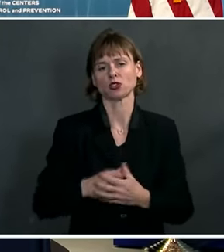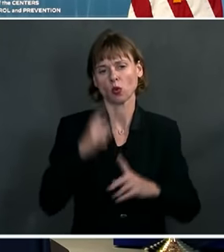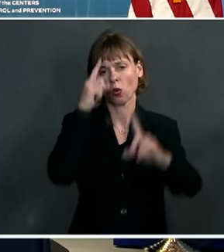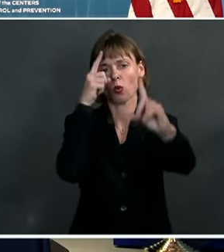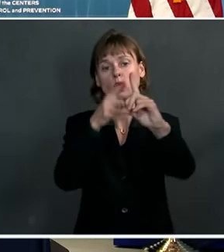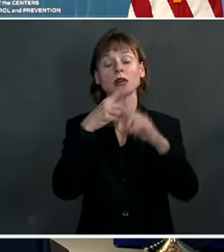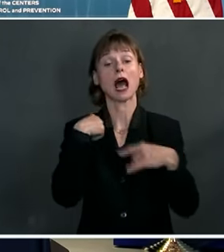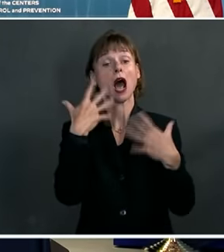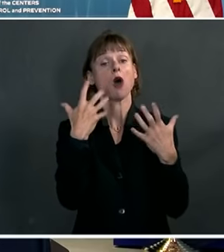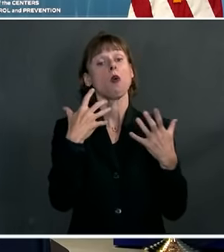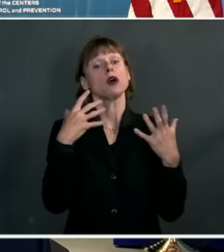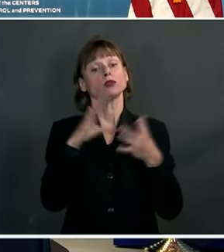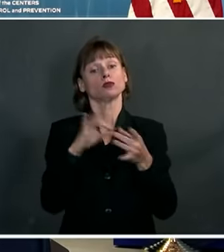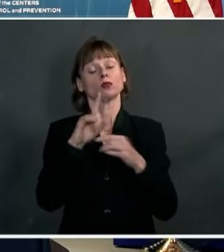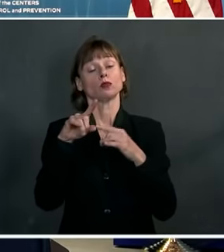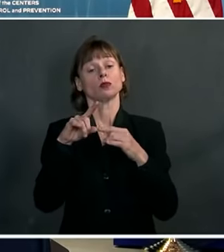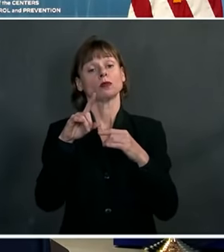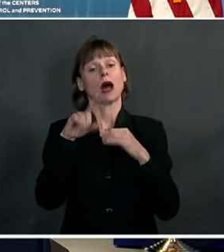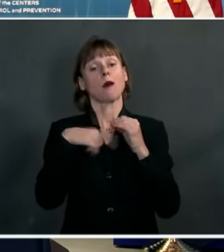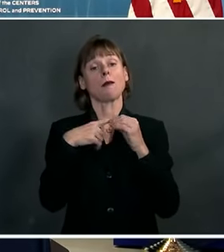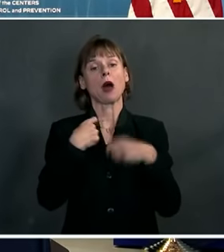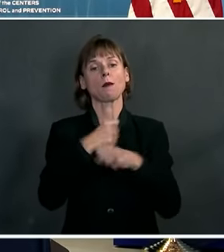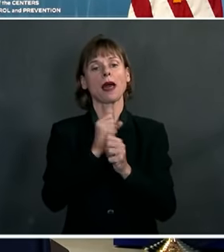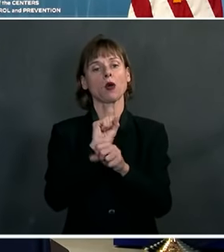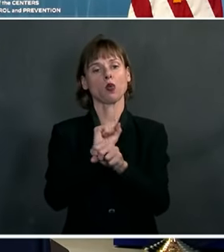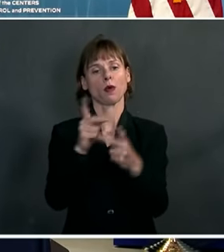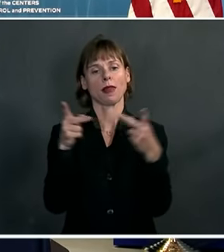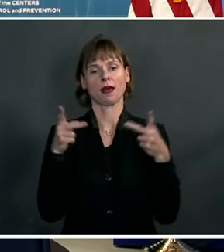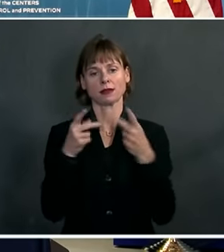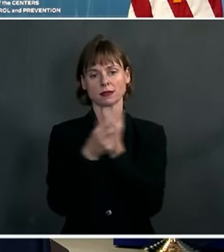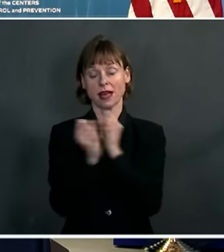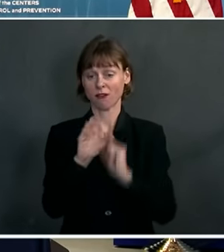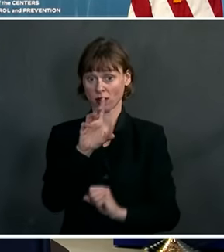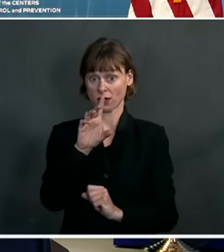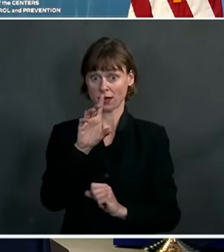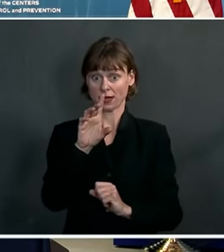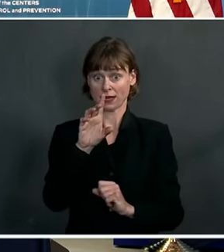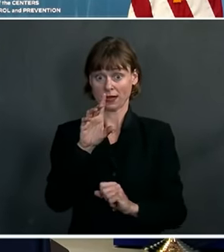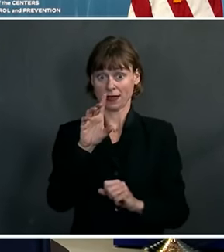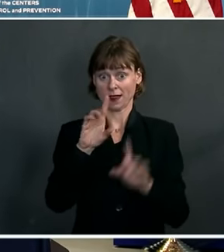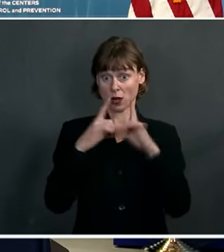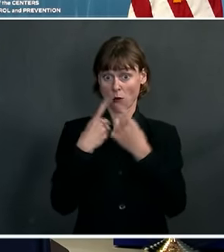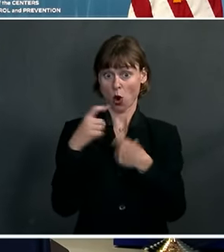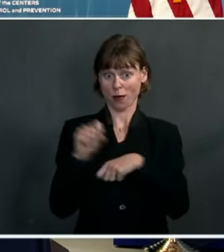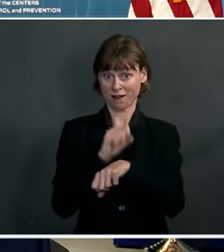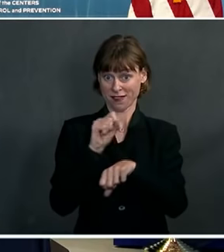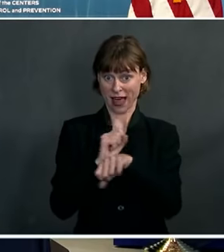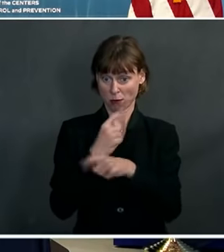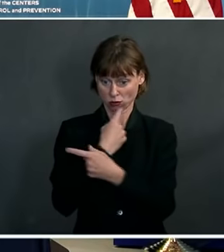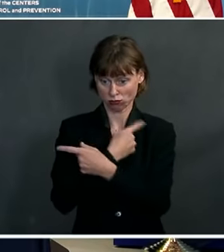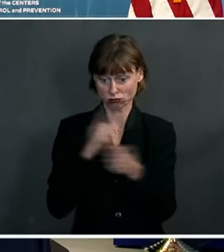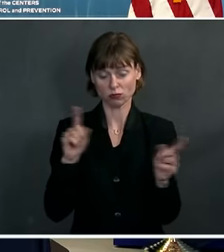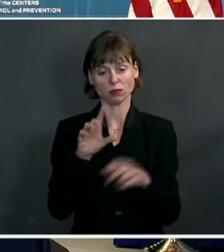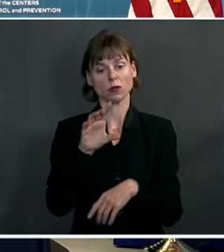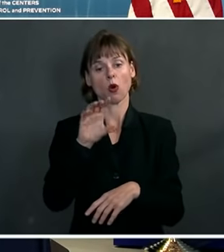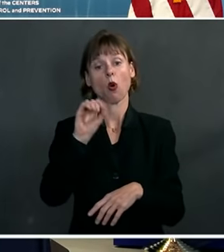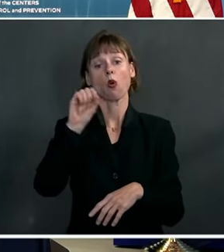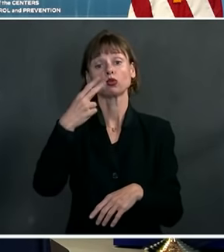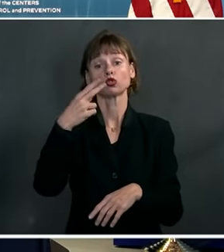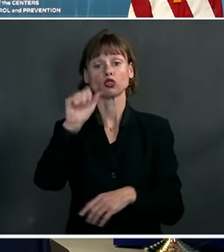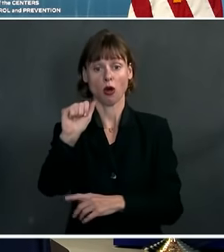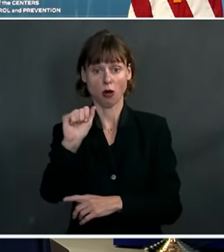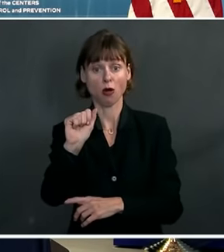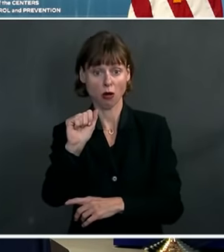touch on our efforts to make the workplace safer. The Department of Labor announced that its Occupational Safety and Health Administration,